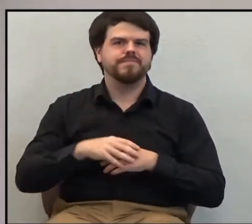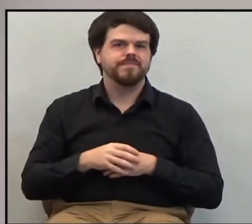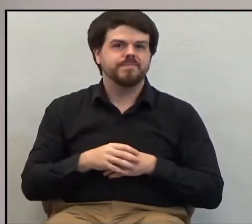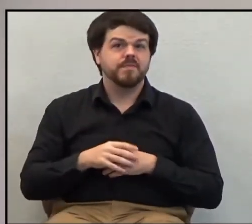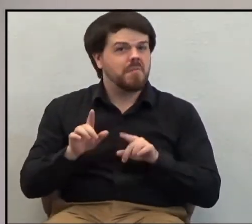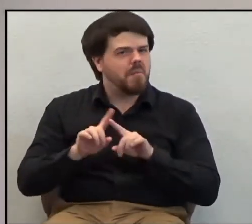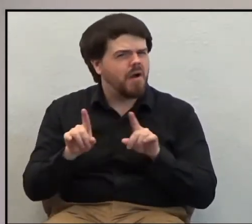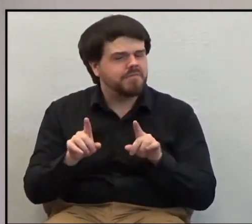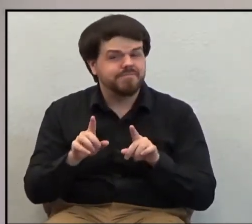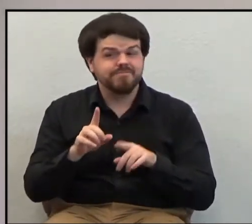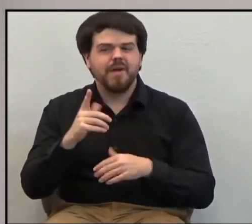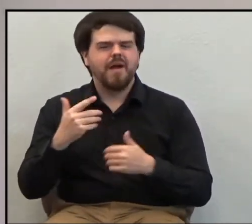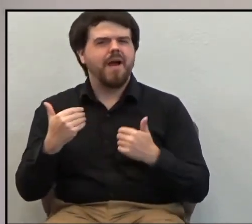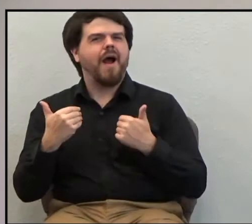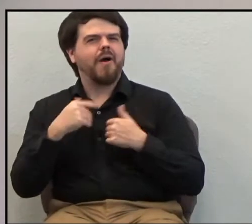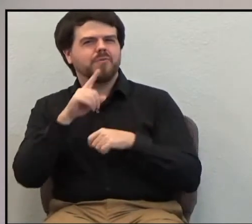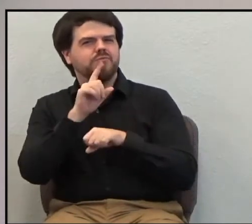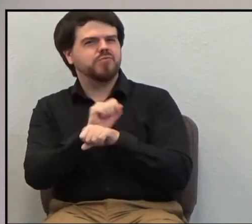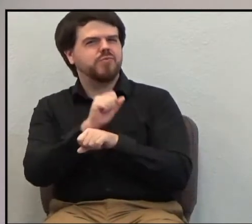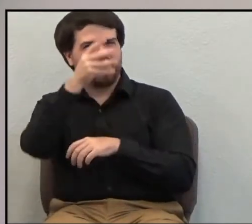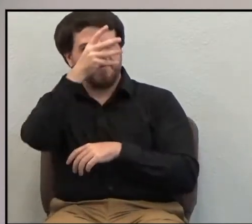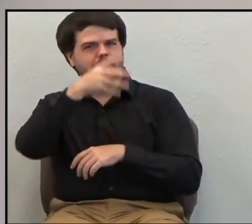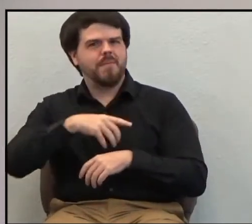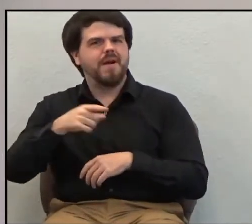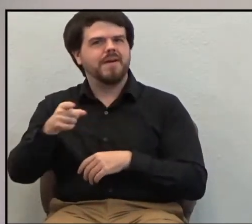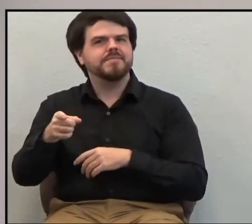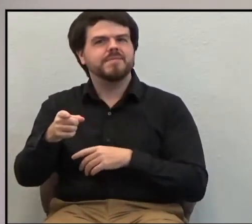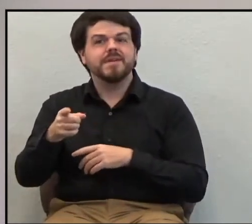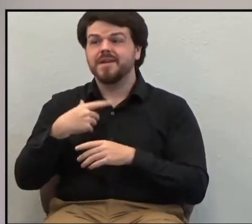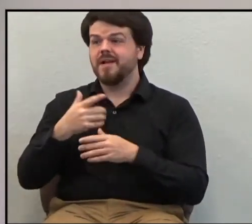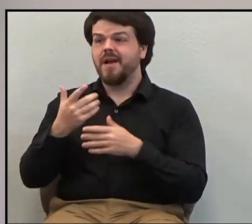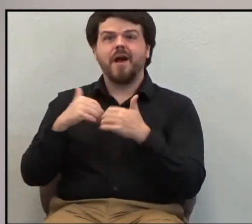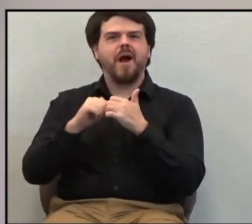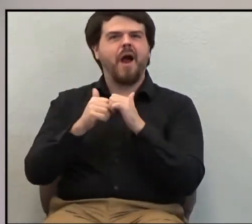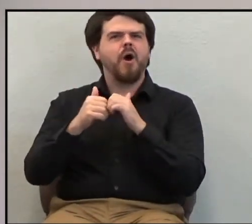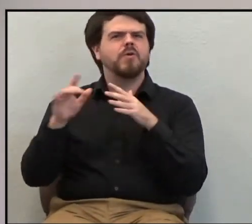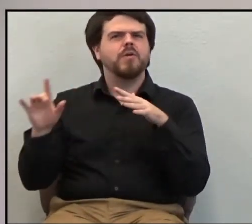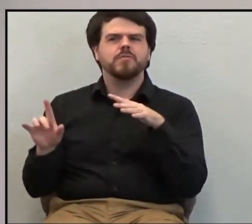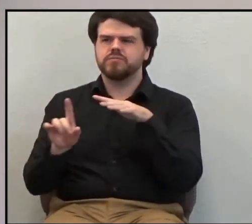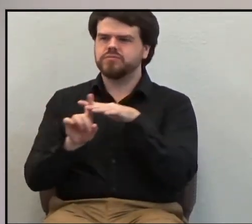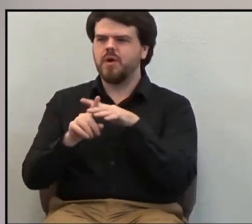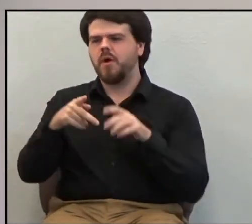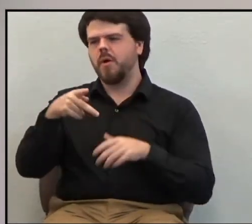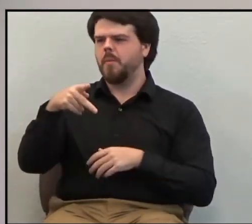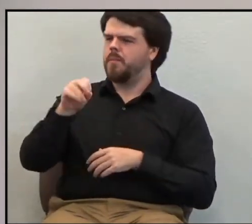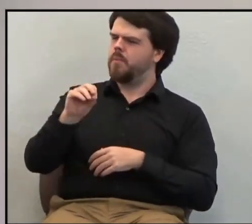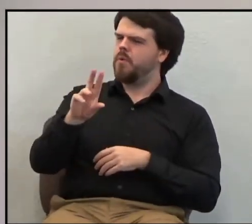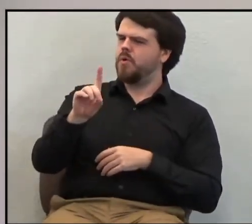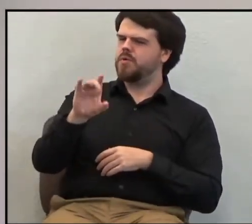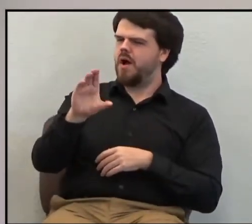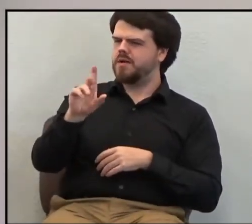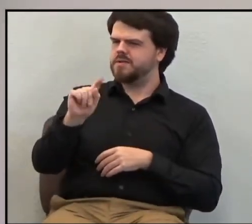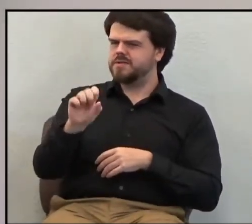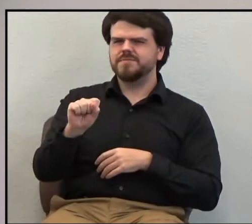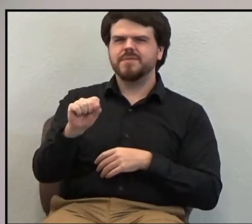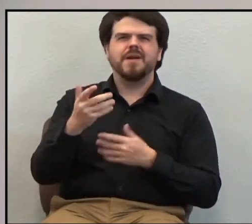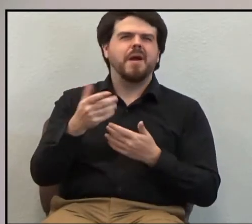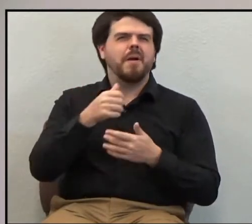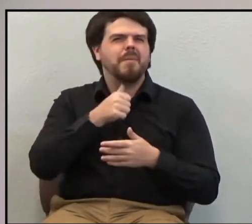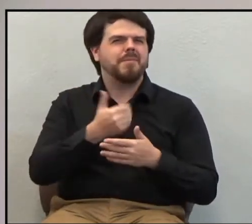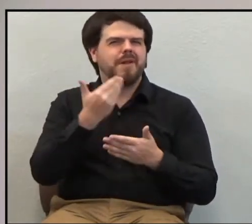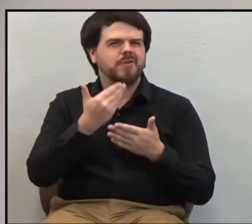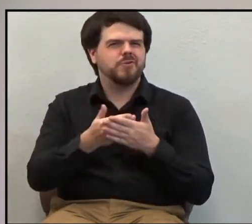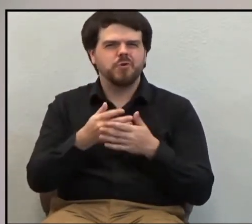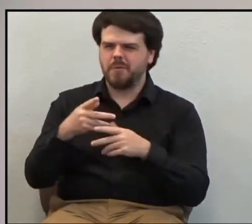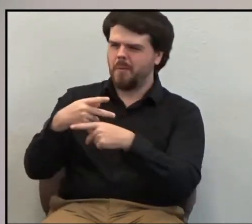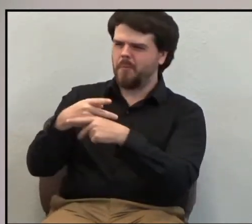do exist. They are the products of Jesus Christ. That's not a good word. The products of Jesus Christ. Well, maybe it's